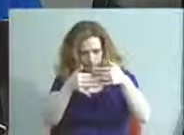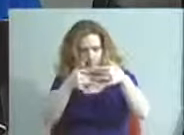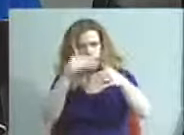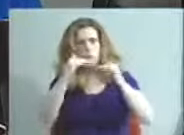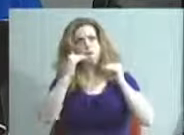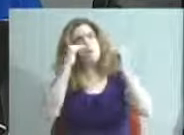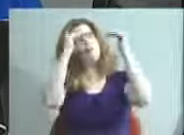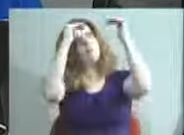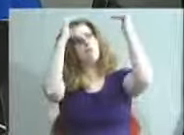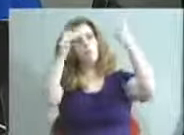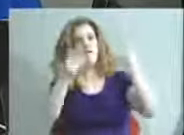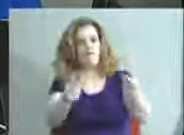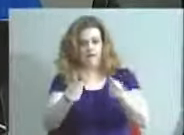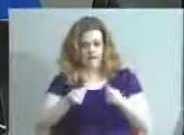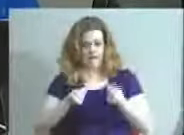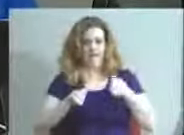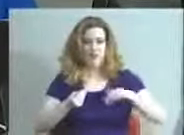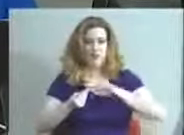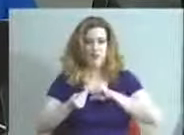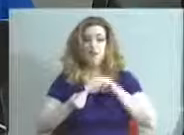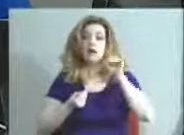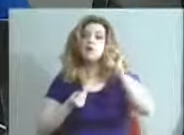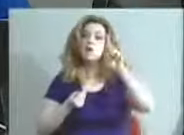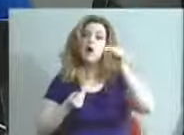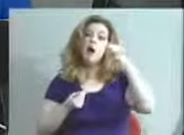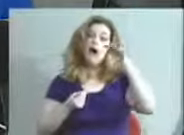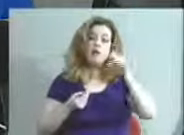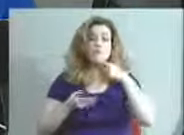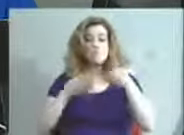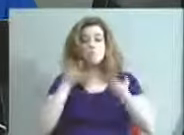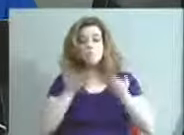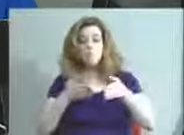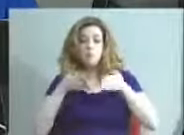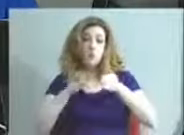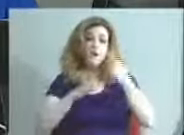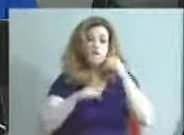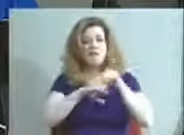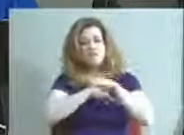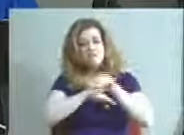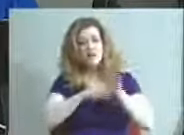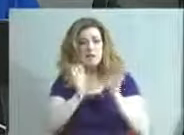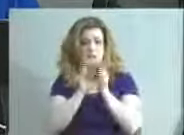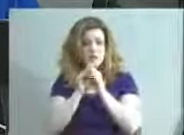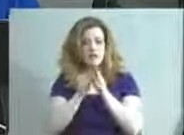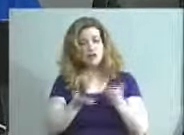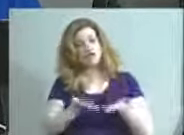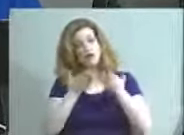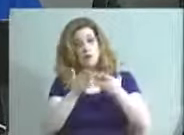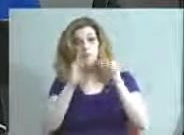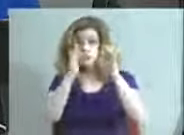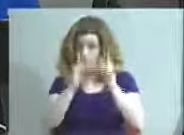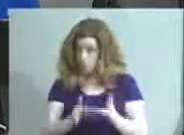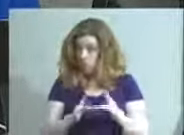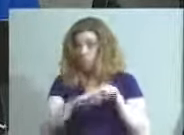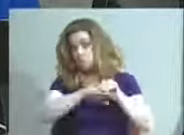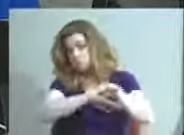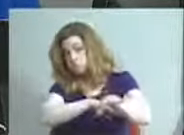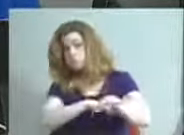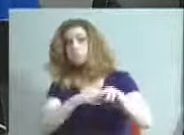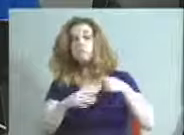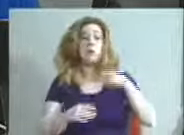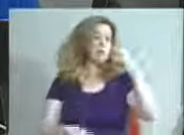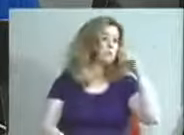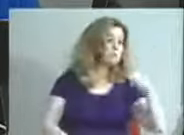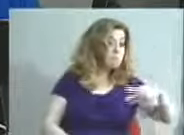Dr. Hargens actually suggested maybe there would be a way for the advisory committee recommendations to be accessible online. And we could look at them